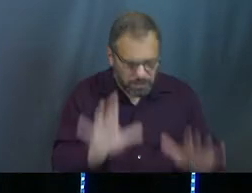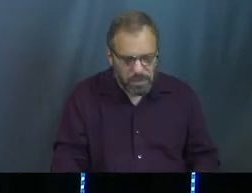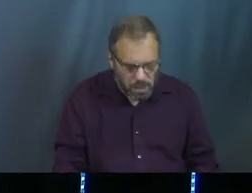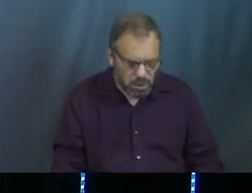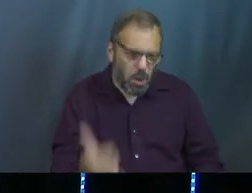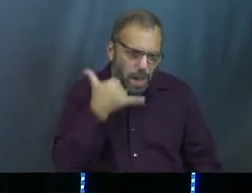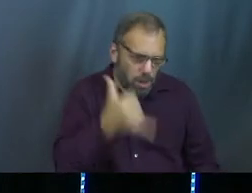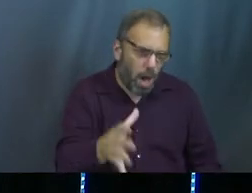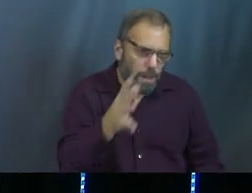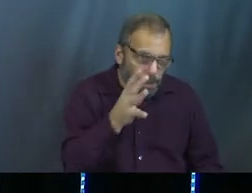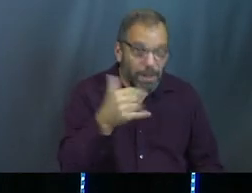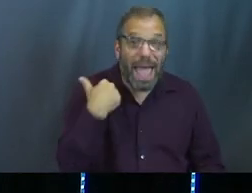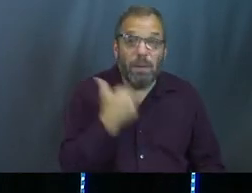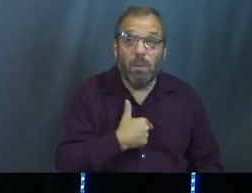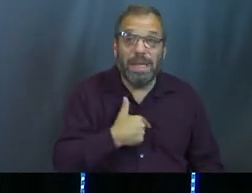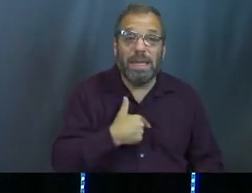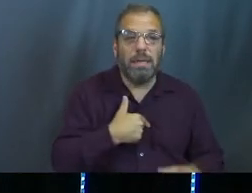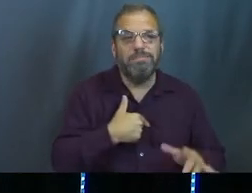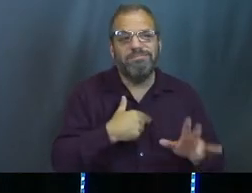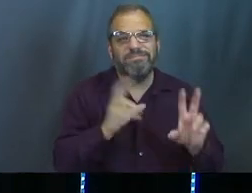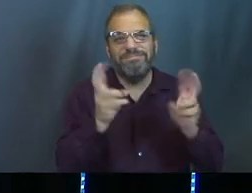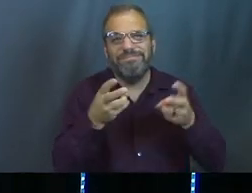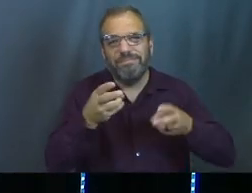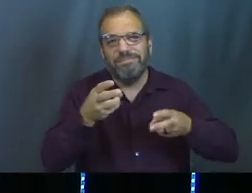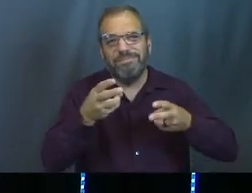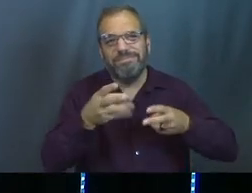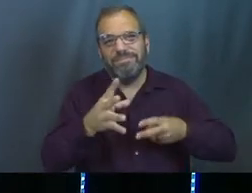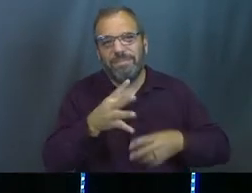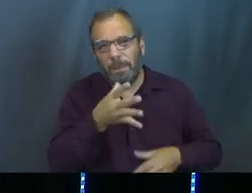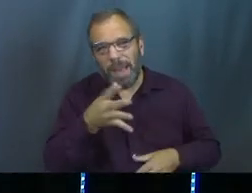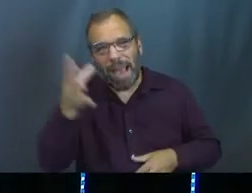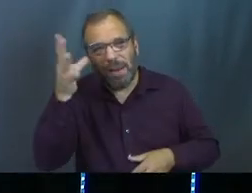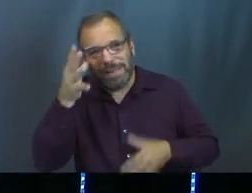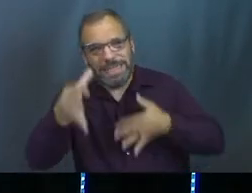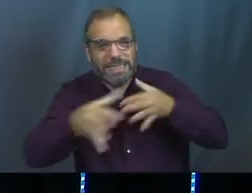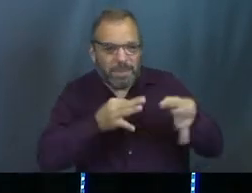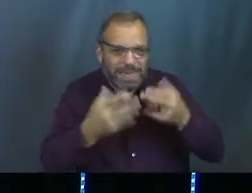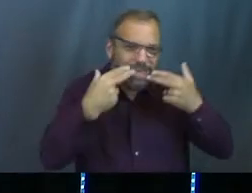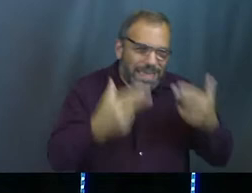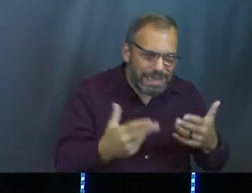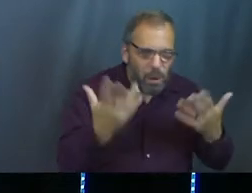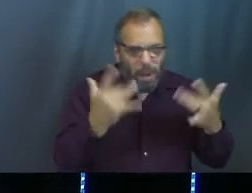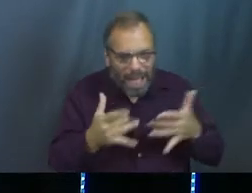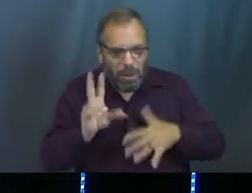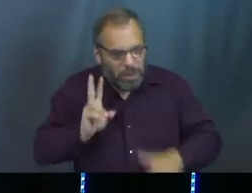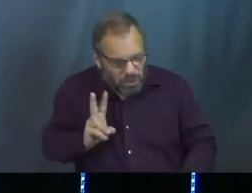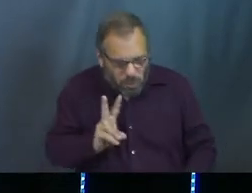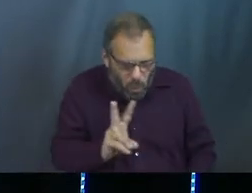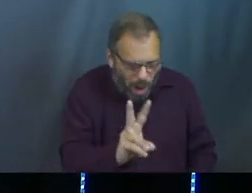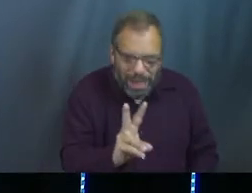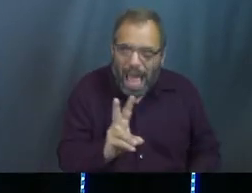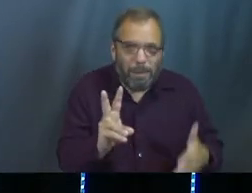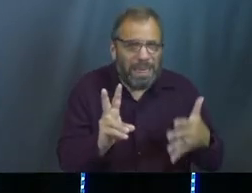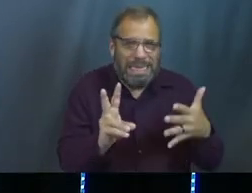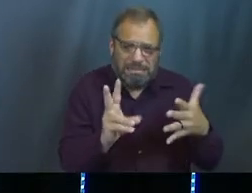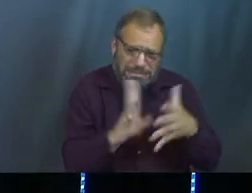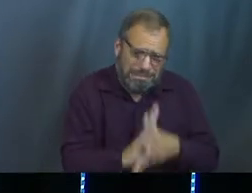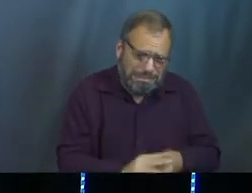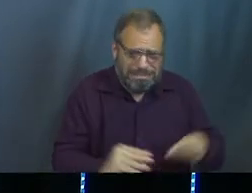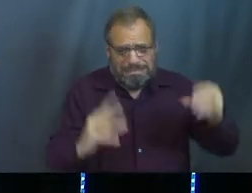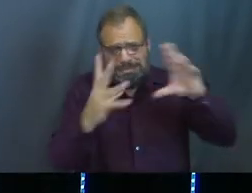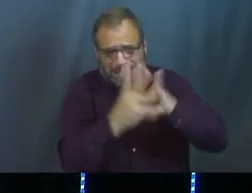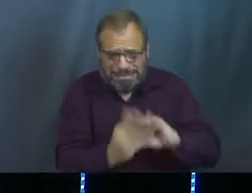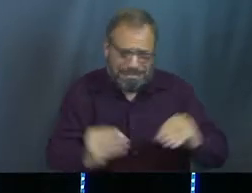we had to, like, go to court with our parents. Not actual court, but, like, explain to them, like, here's why we're innocent. Here's how we're innocent. It was just a whole ordeal.